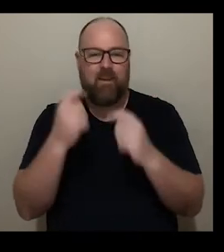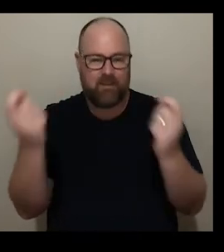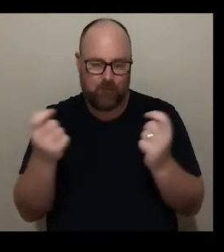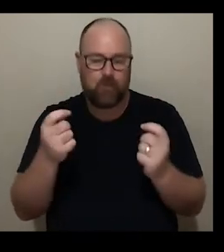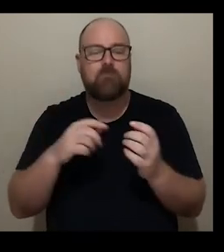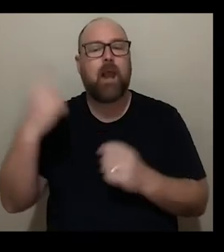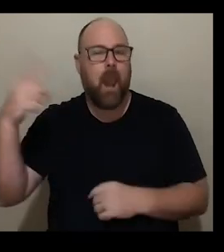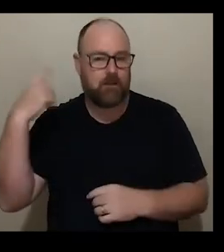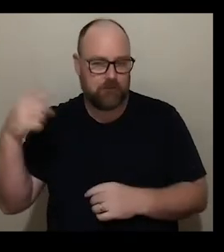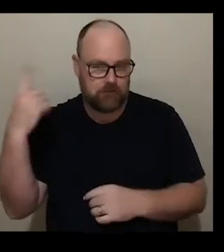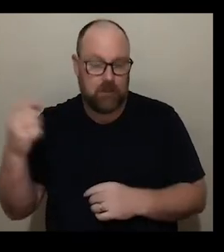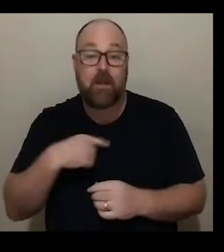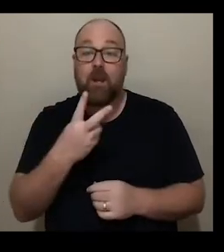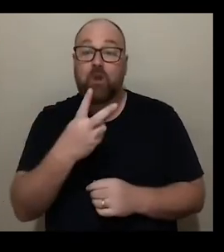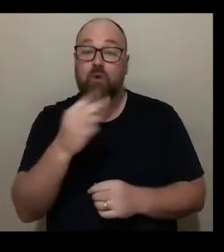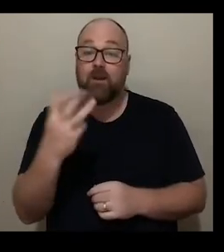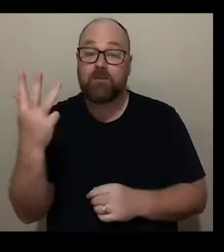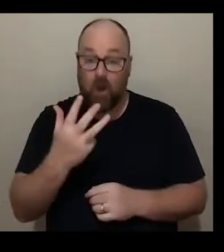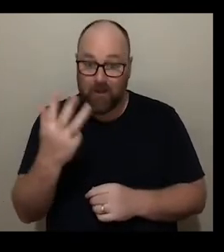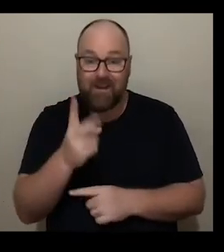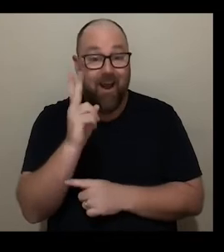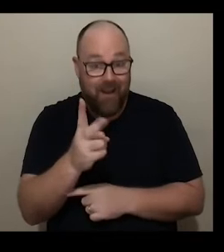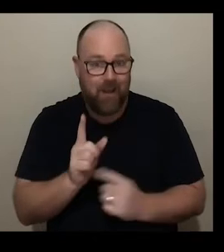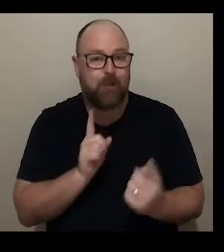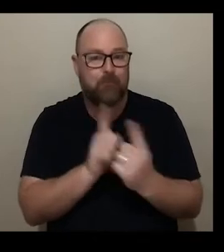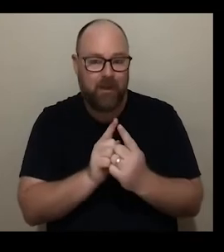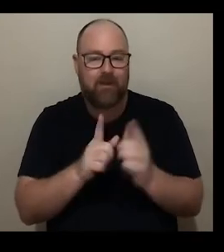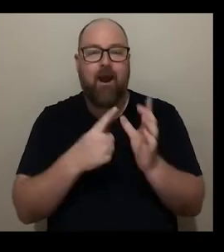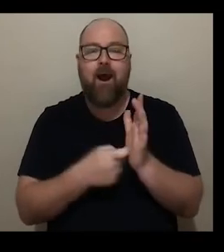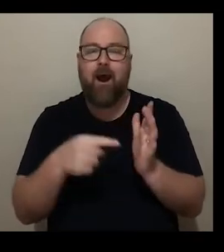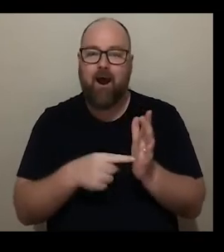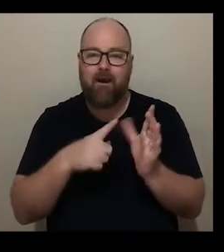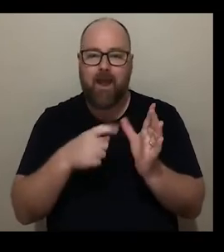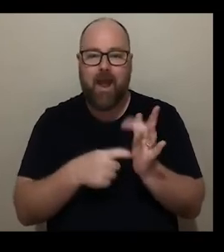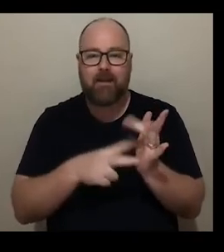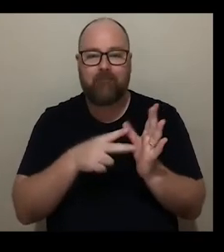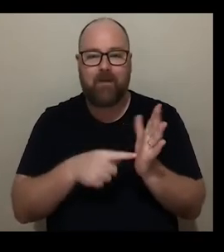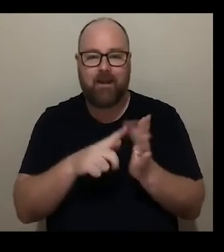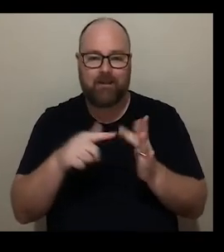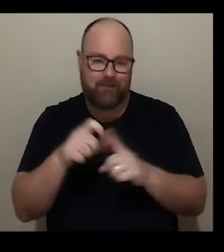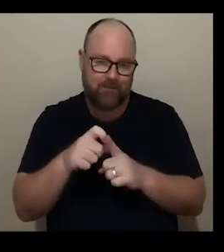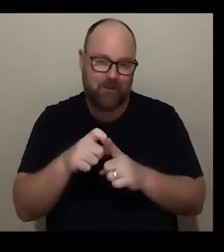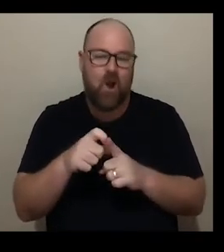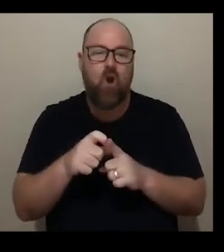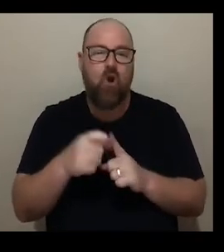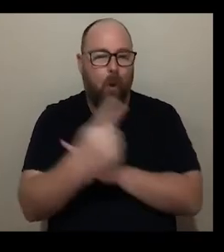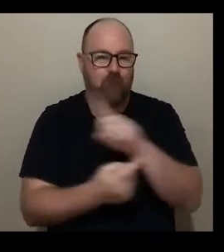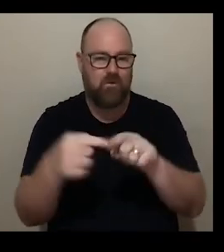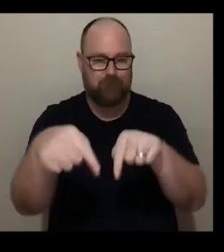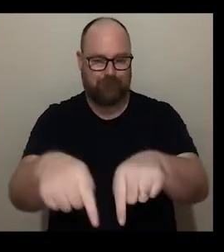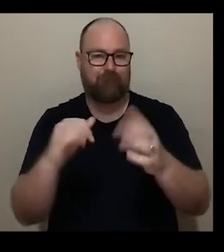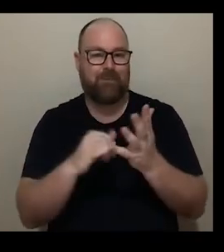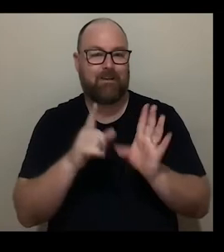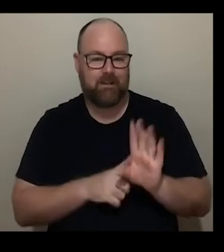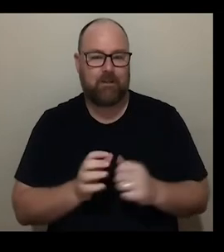2019 at Accessible Arts Arts Activated Conference here in Sydney. But for those in our